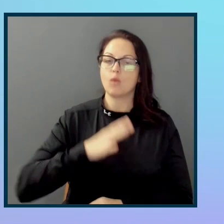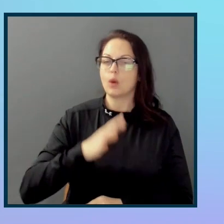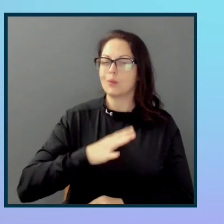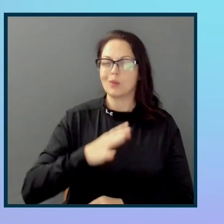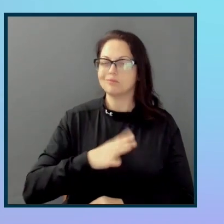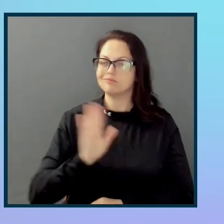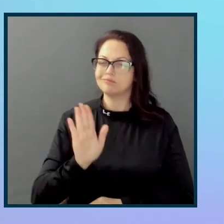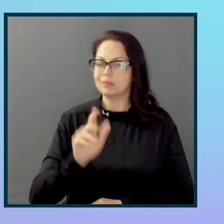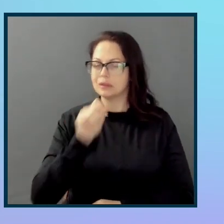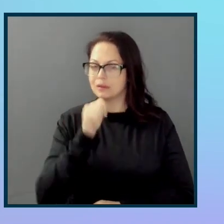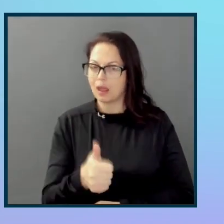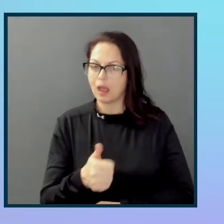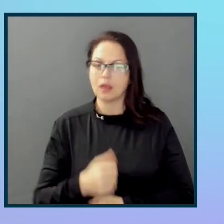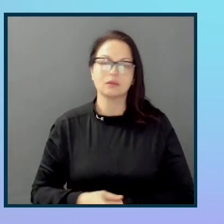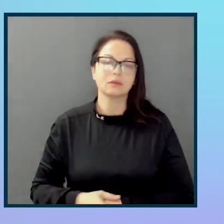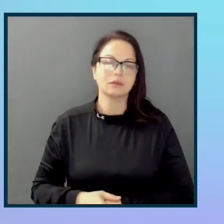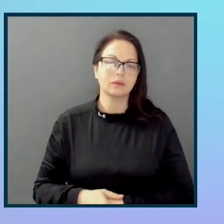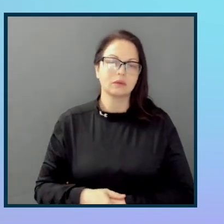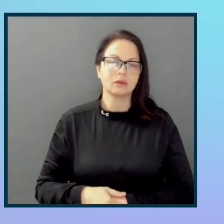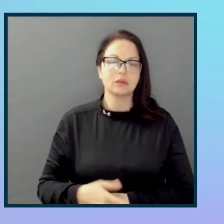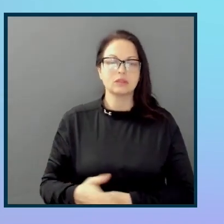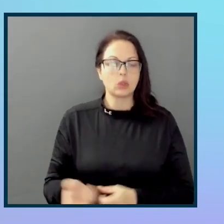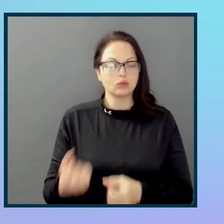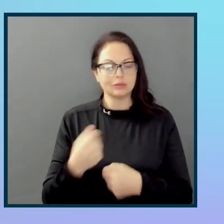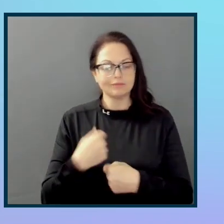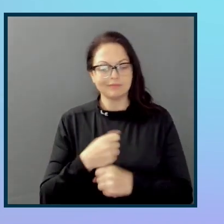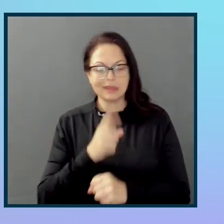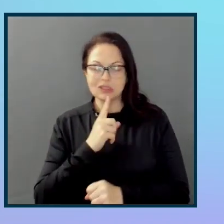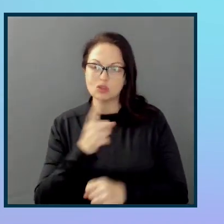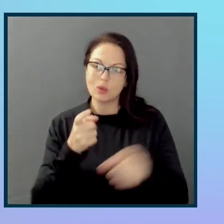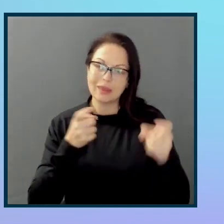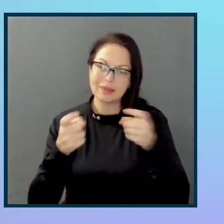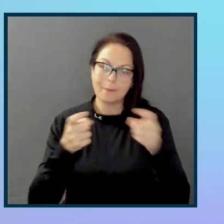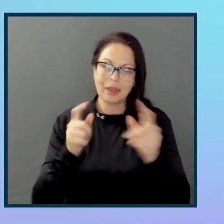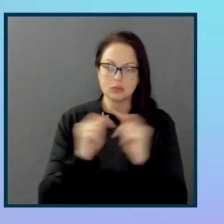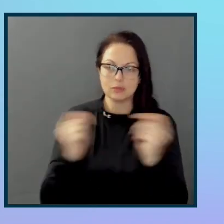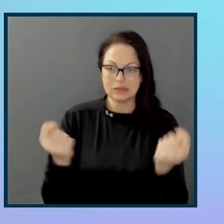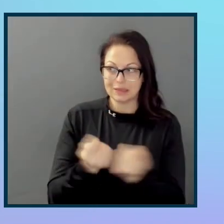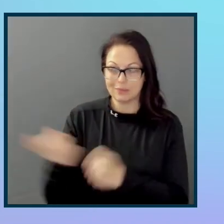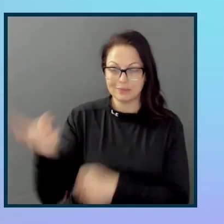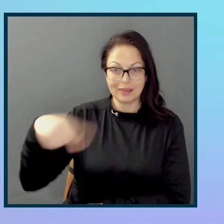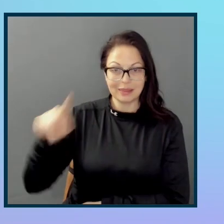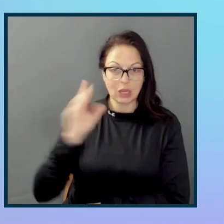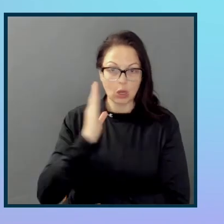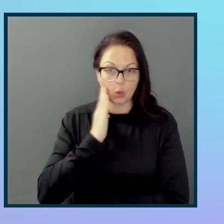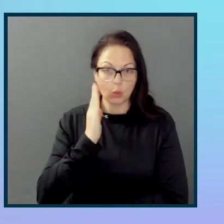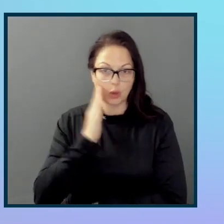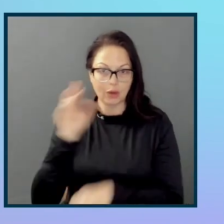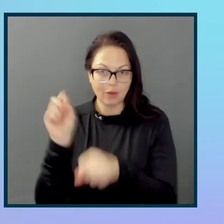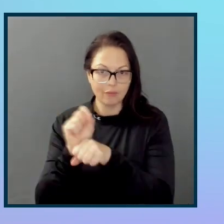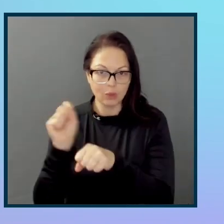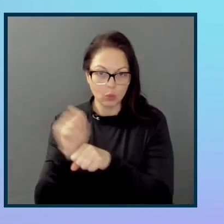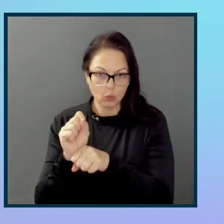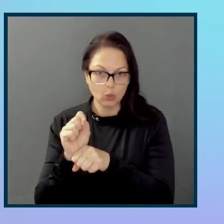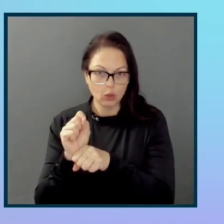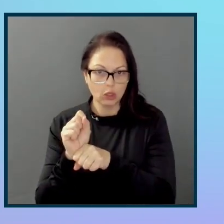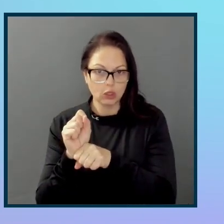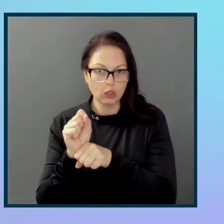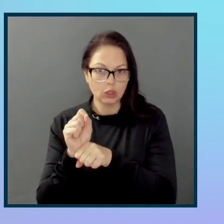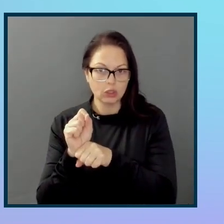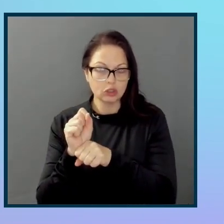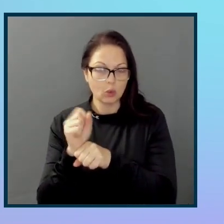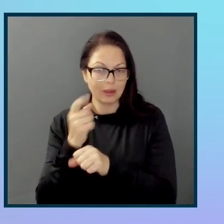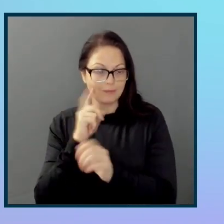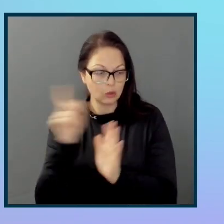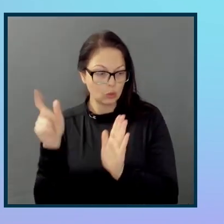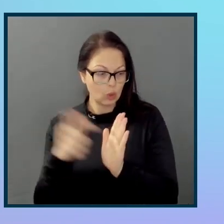So just making sure that, you know, sort of management teams are aware of the work that your colleagues are doing. If you see someone putting in that bit of extra effort,